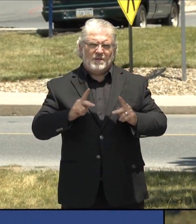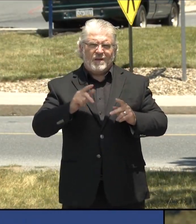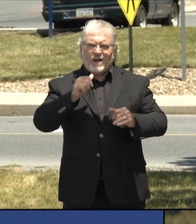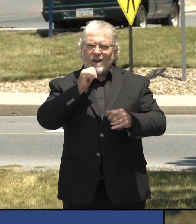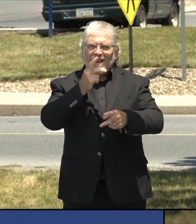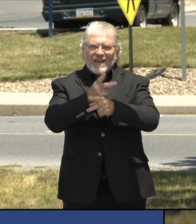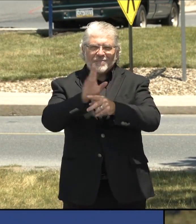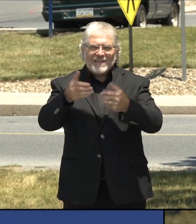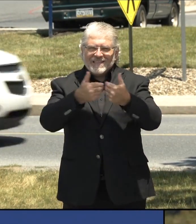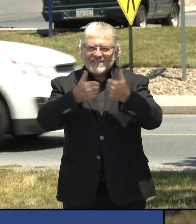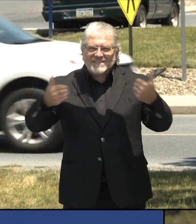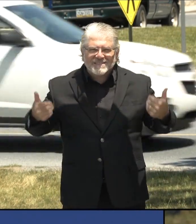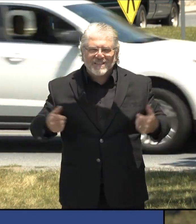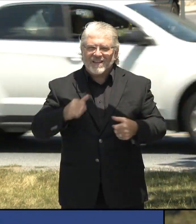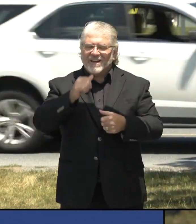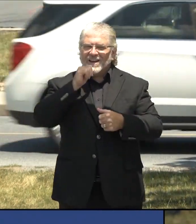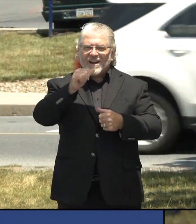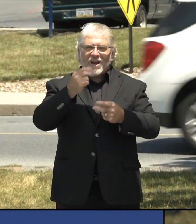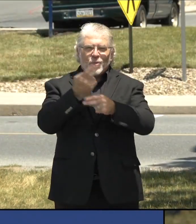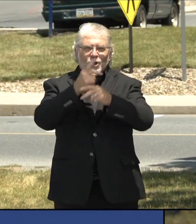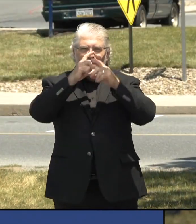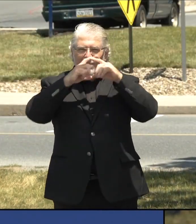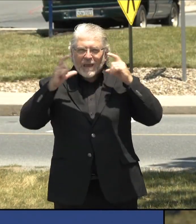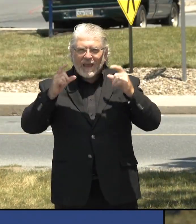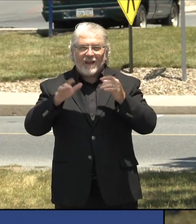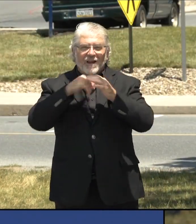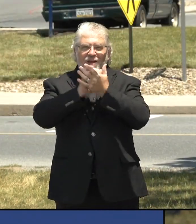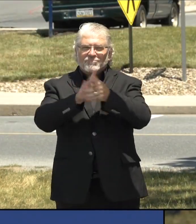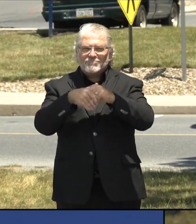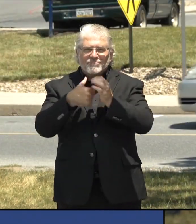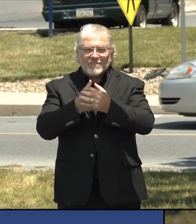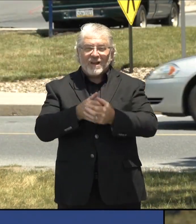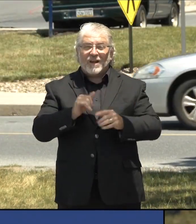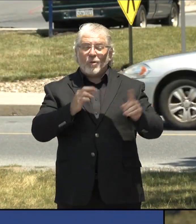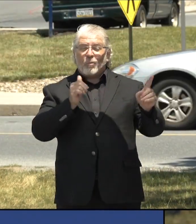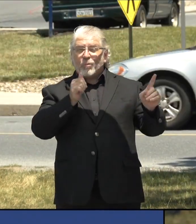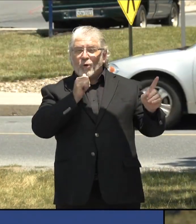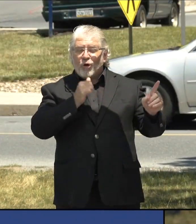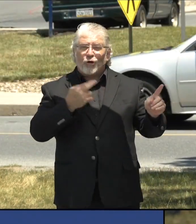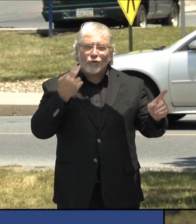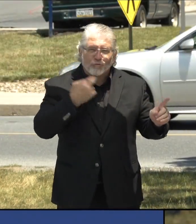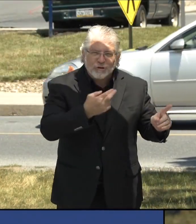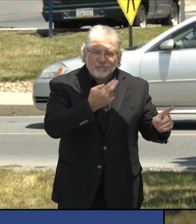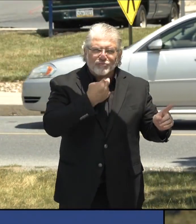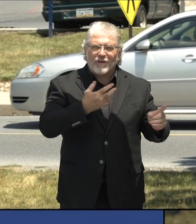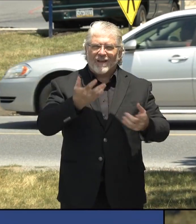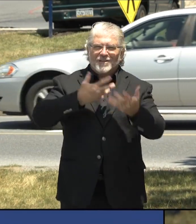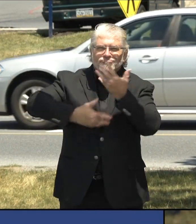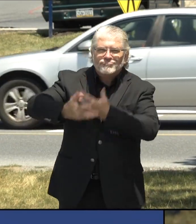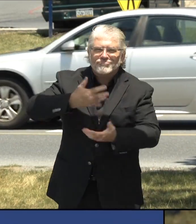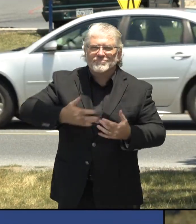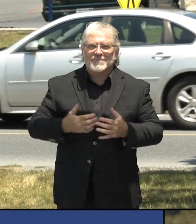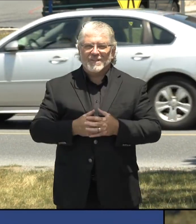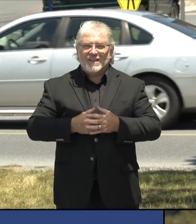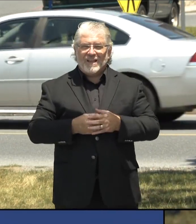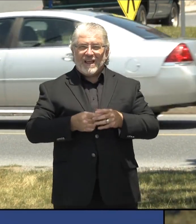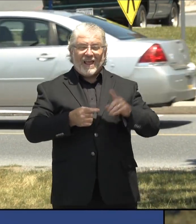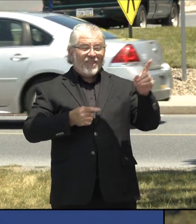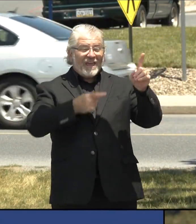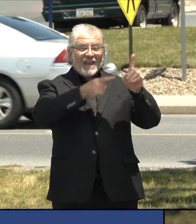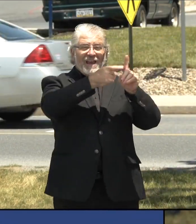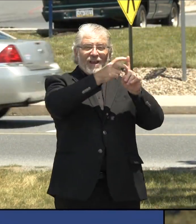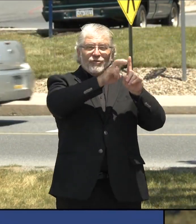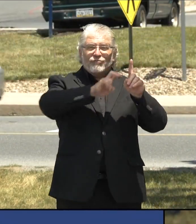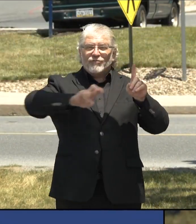wearing masks and out in, uh, particularly bars, maybe restaurants. Um, uh, some of whom had traveled to California, you know,